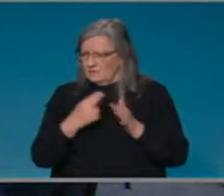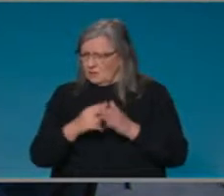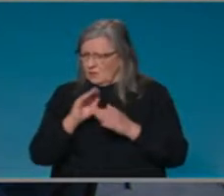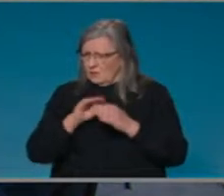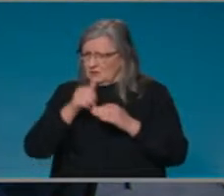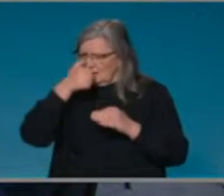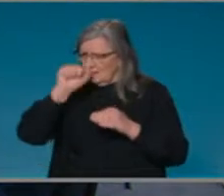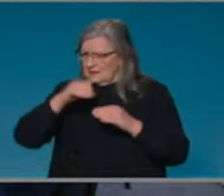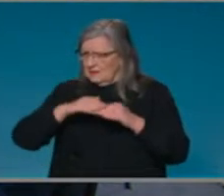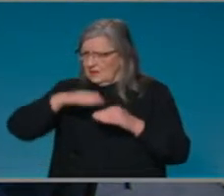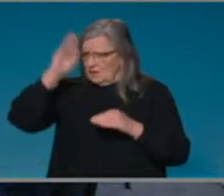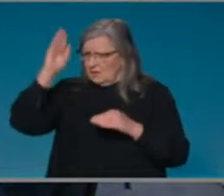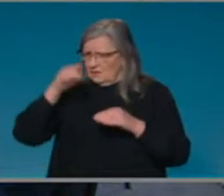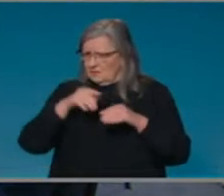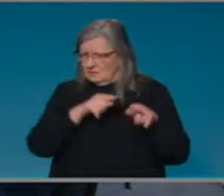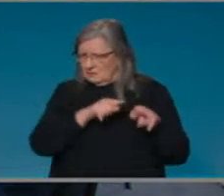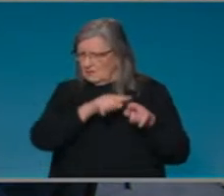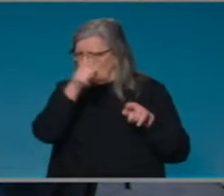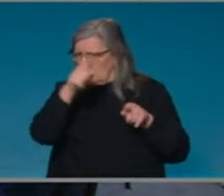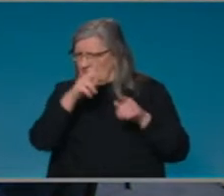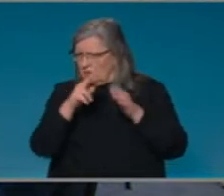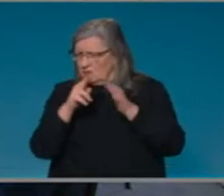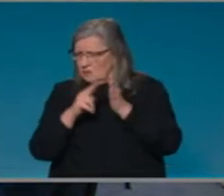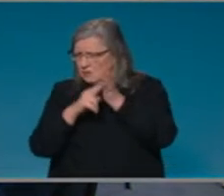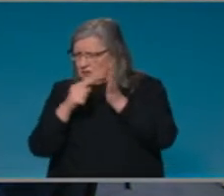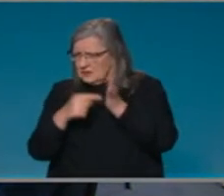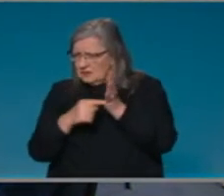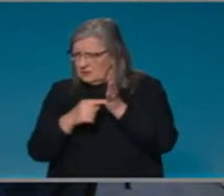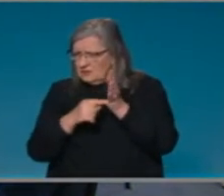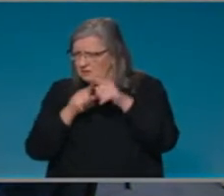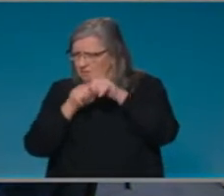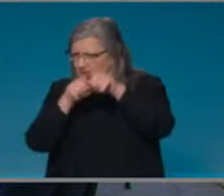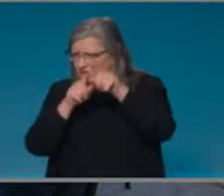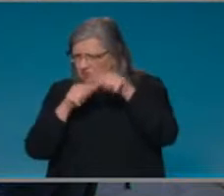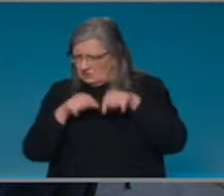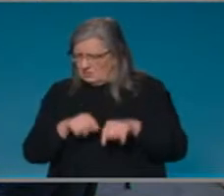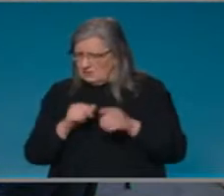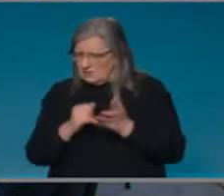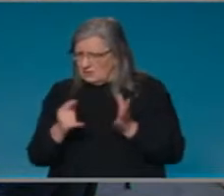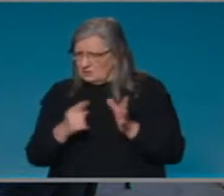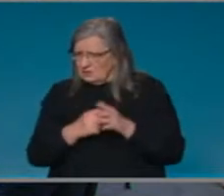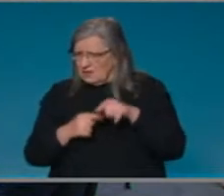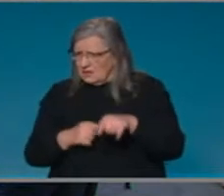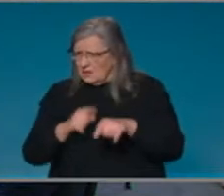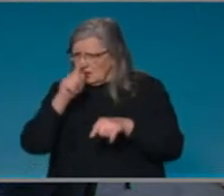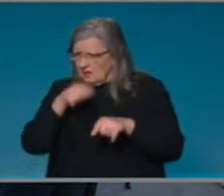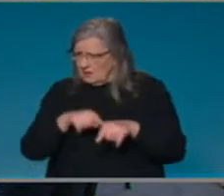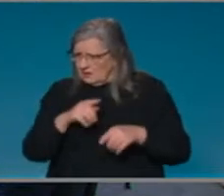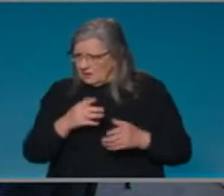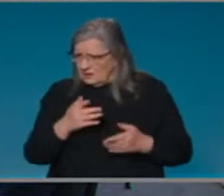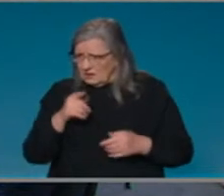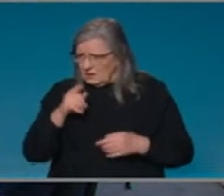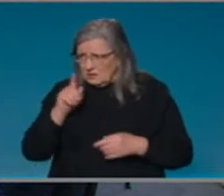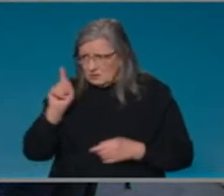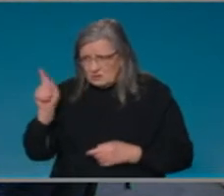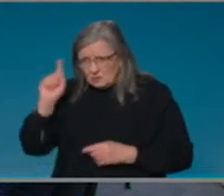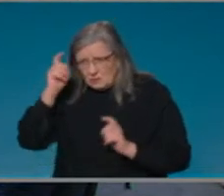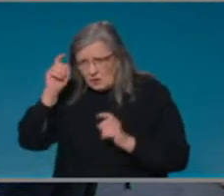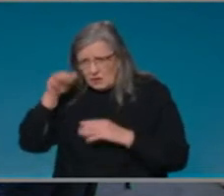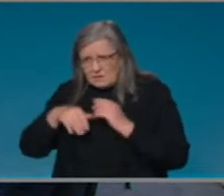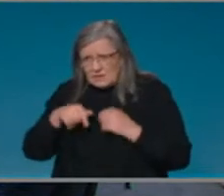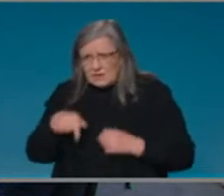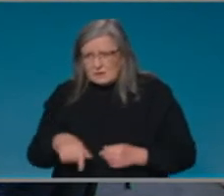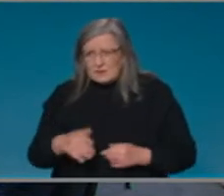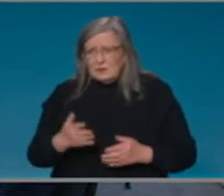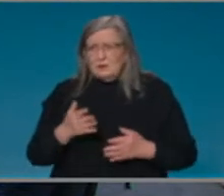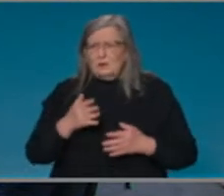this. Do you welcome that, or do you have any concerns about it sending a message, sort of, if you just wait, you can have a different